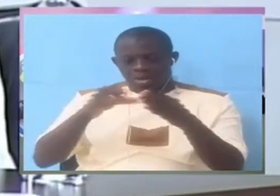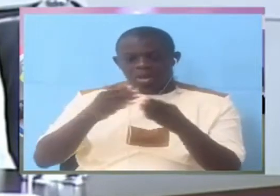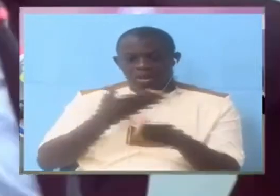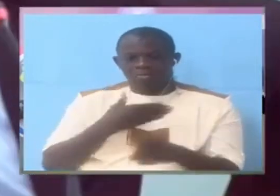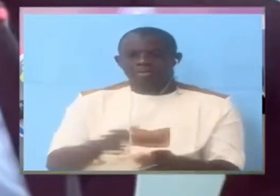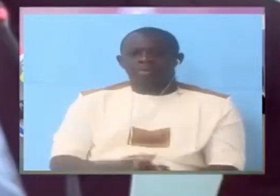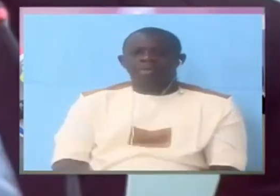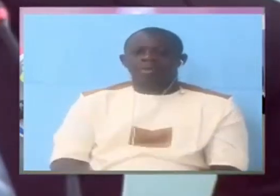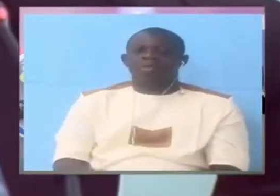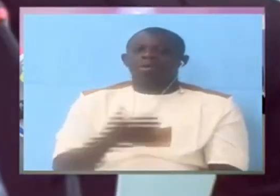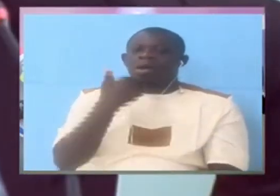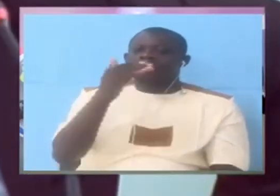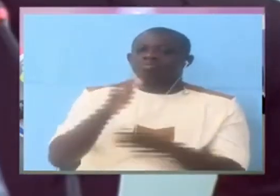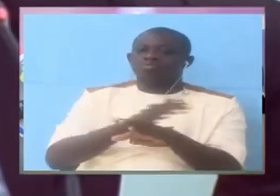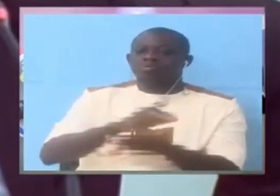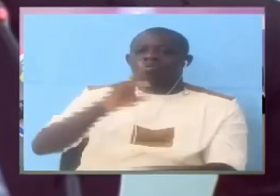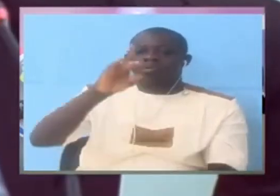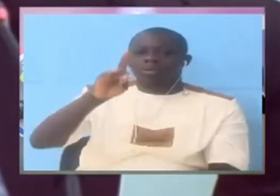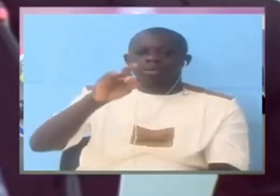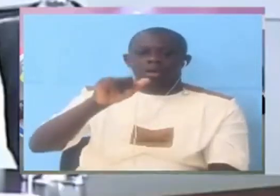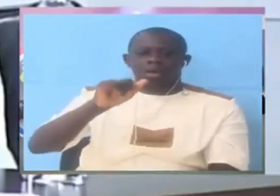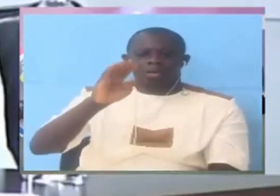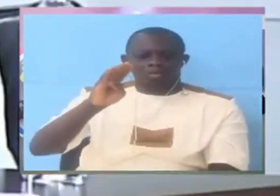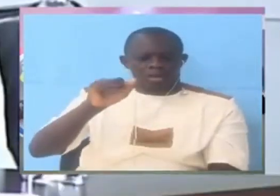Was Daba Mariena present there at the time?